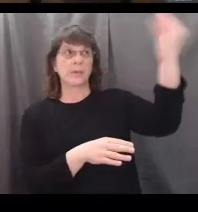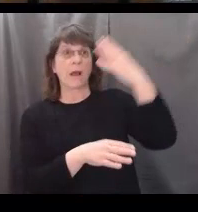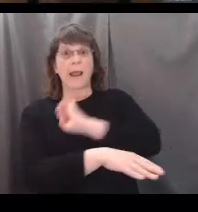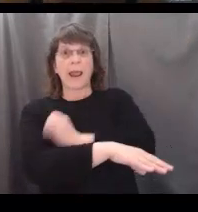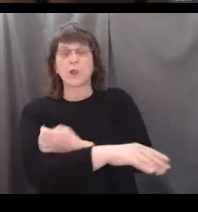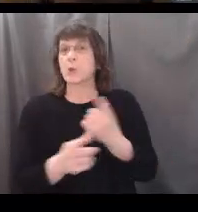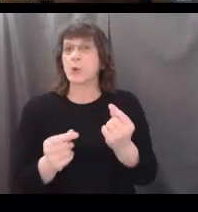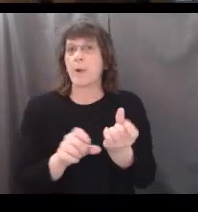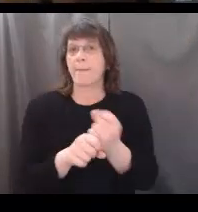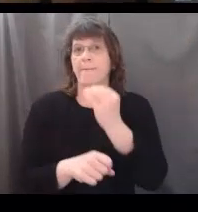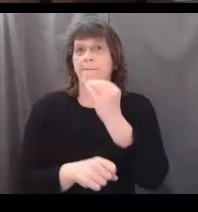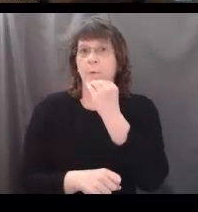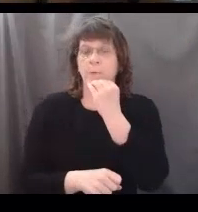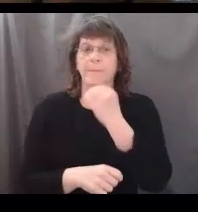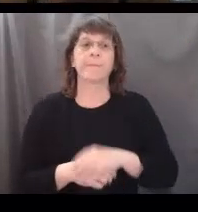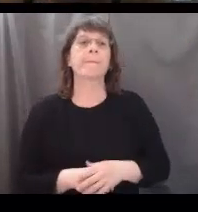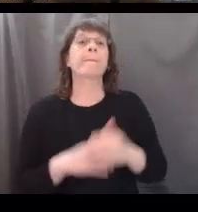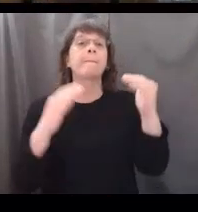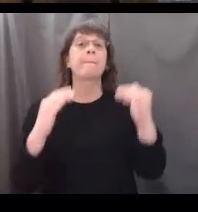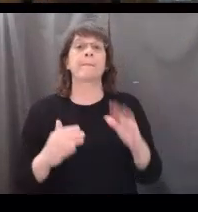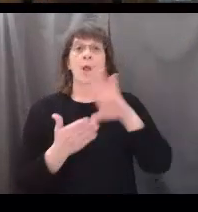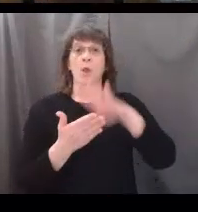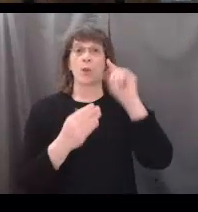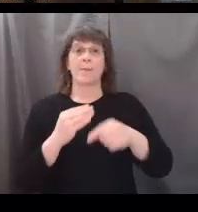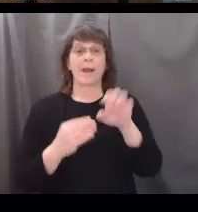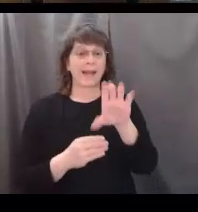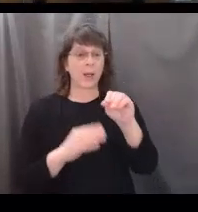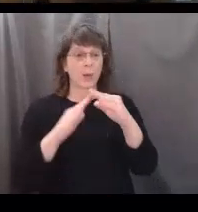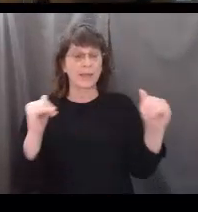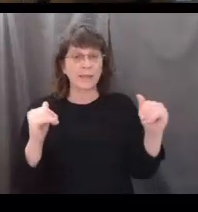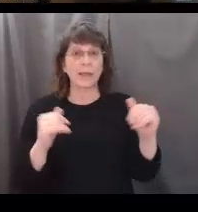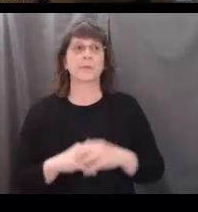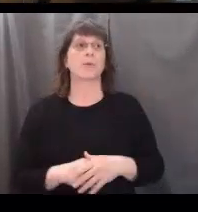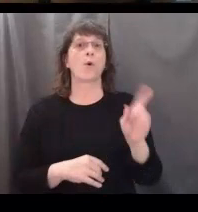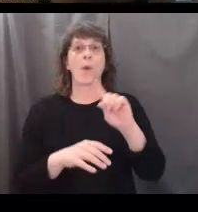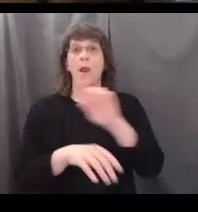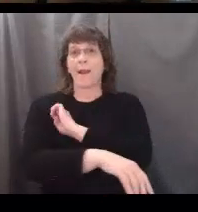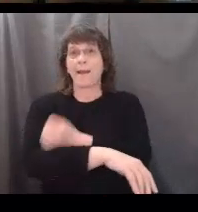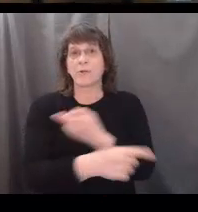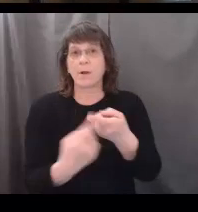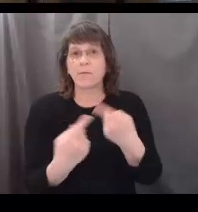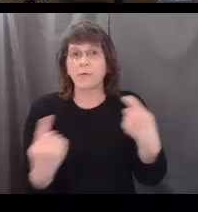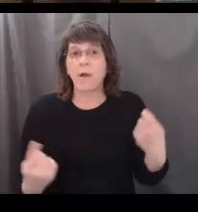They will learn about ecosystems, where they get their energy from, and how disturbances change them.